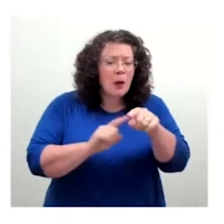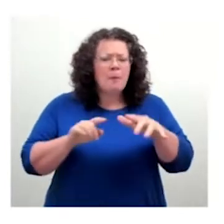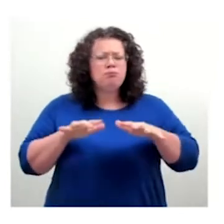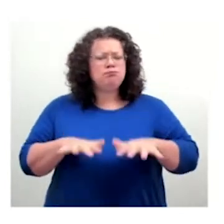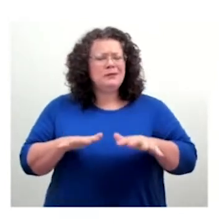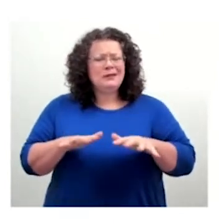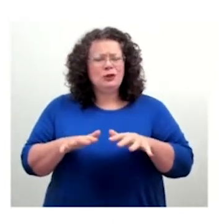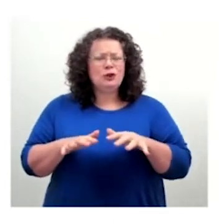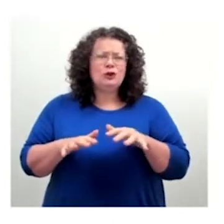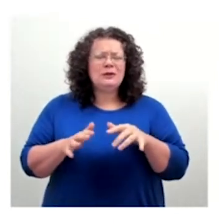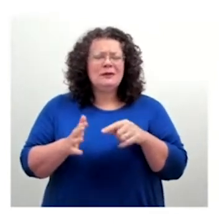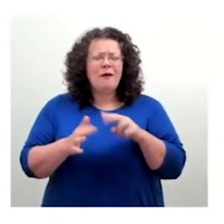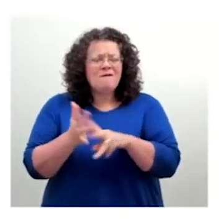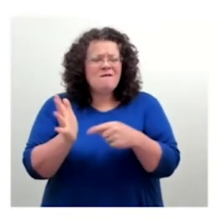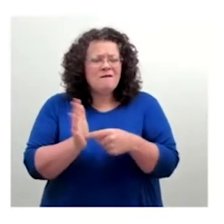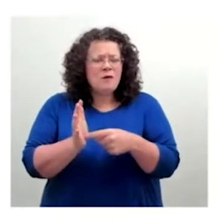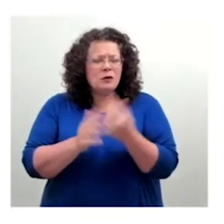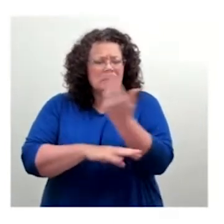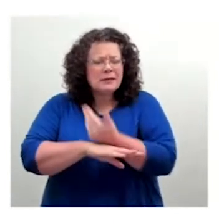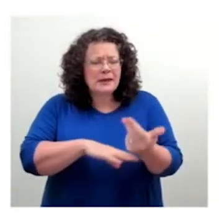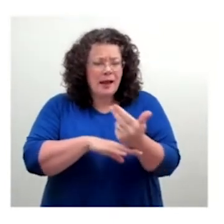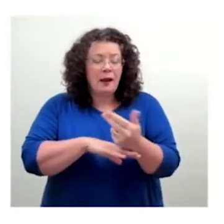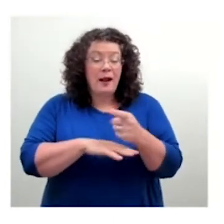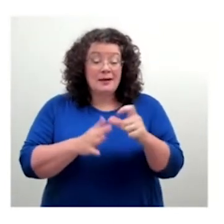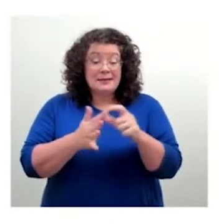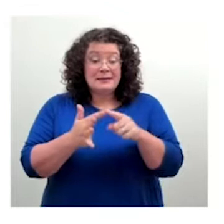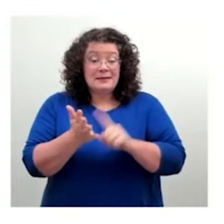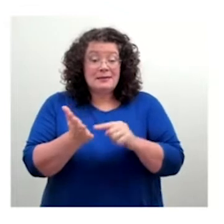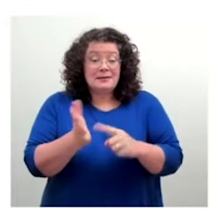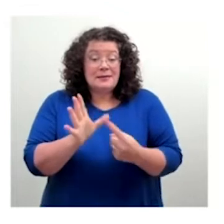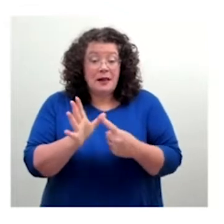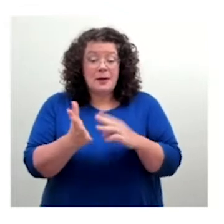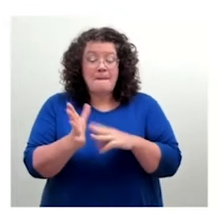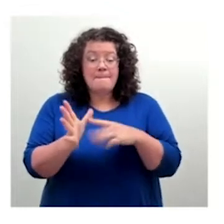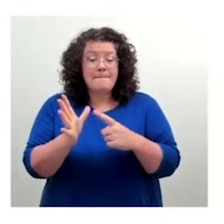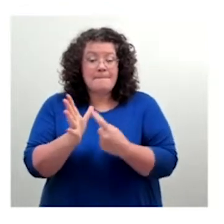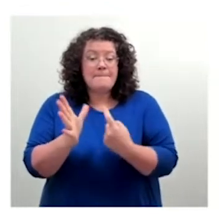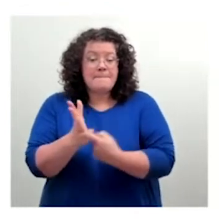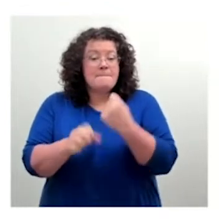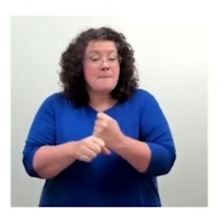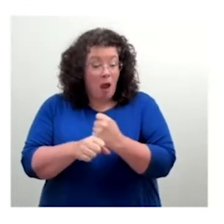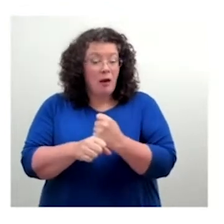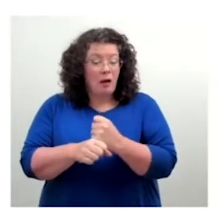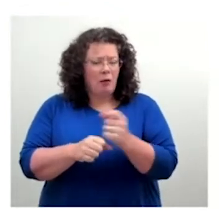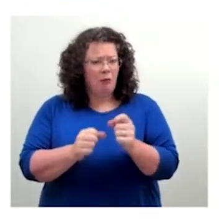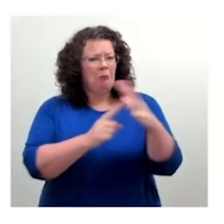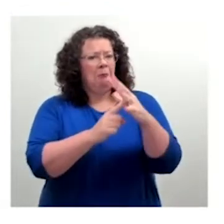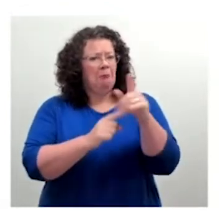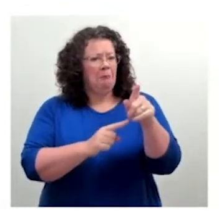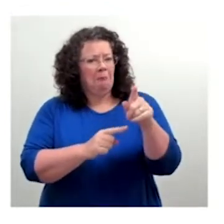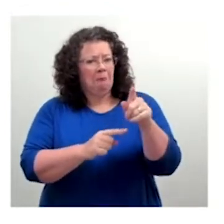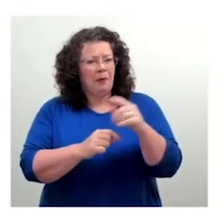of a portfolio of work of designing fantastically well optimized typefaces for for huge or giant organizations,